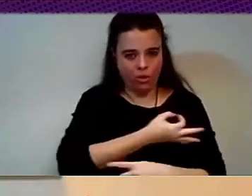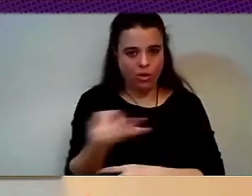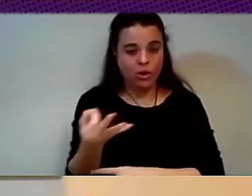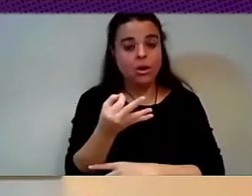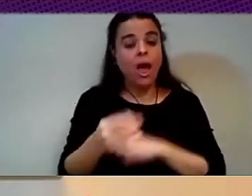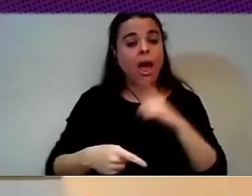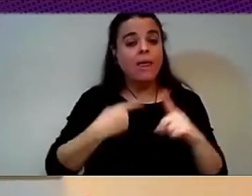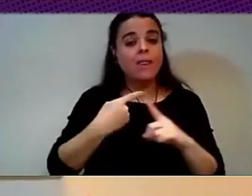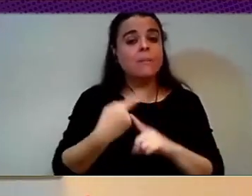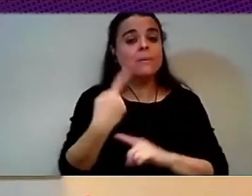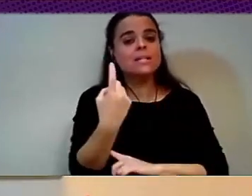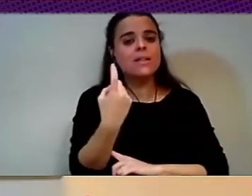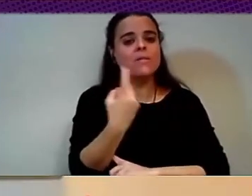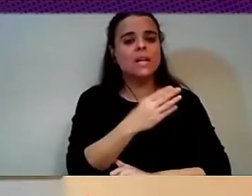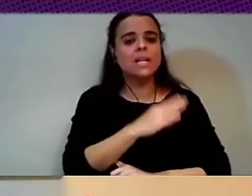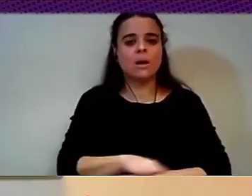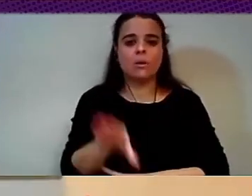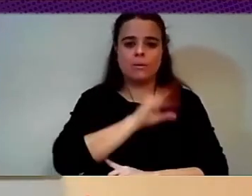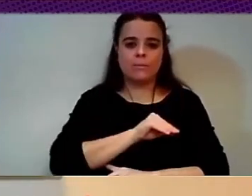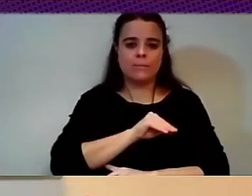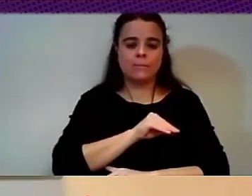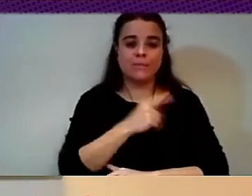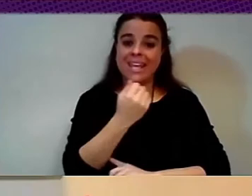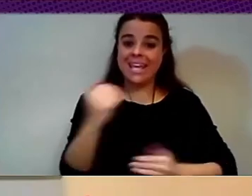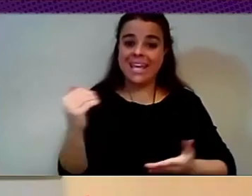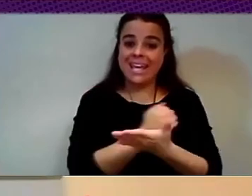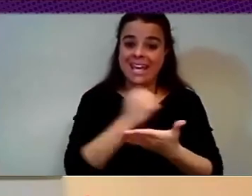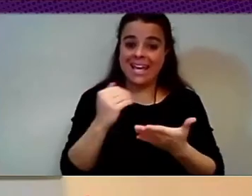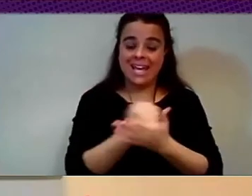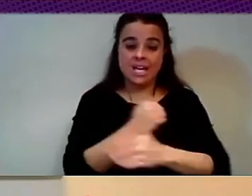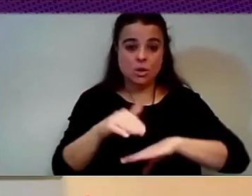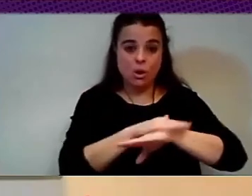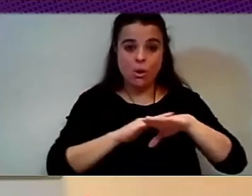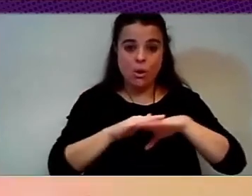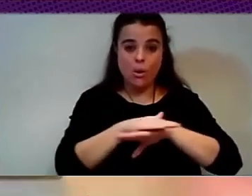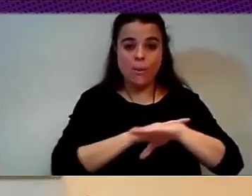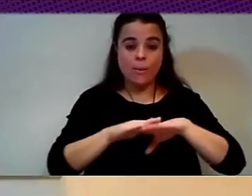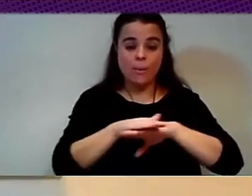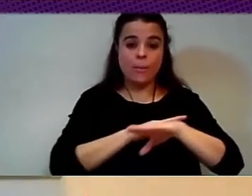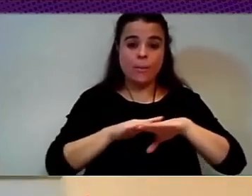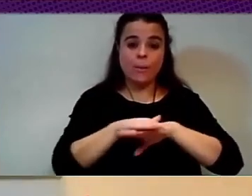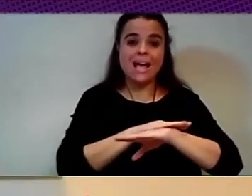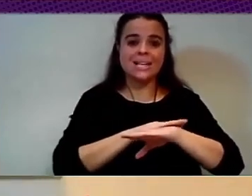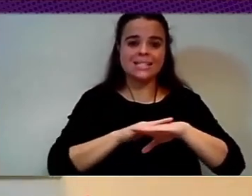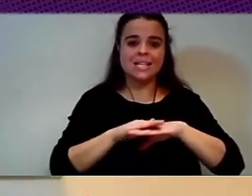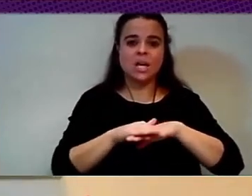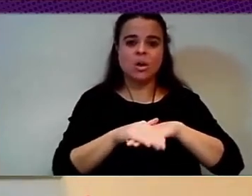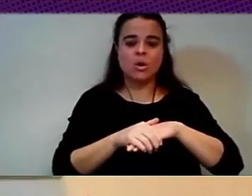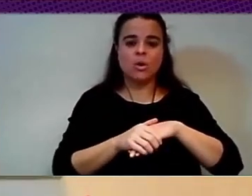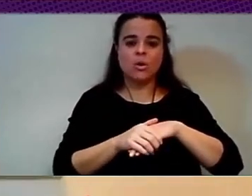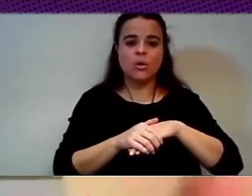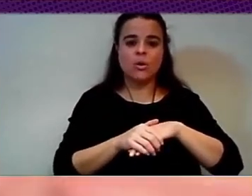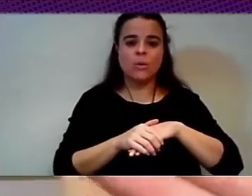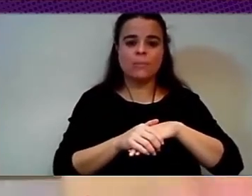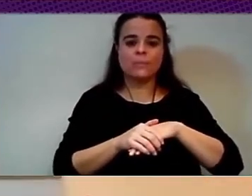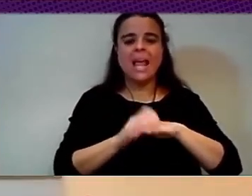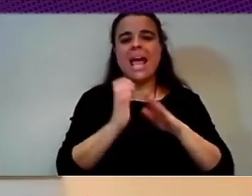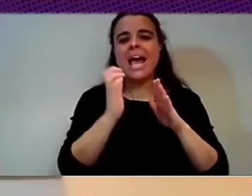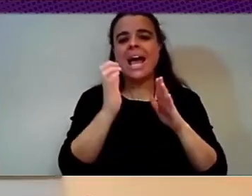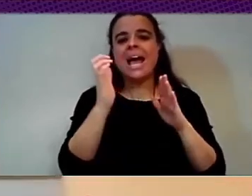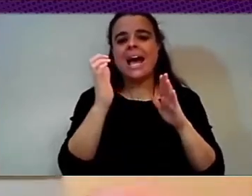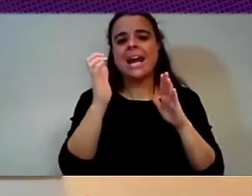about cash transfer and reducing the role of the state in the economy. It's rethinking the role of the state in the economy in terms of